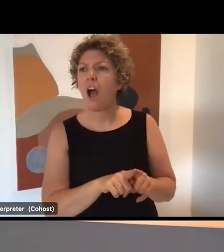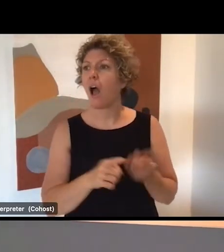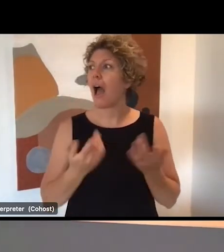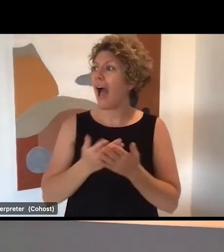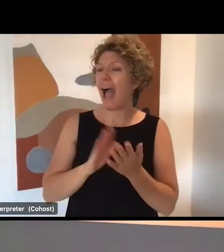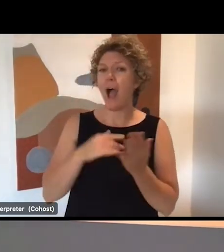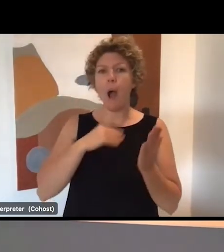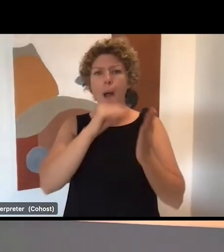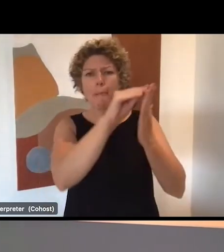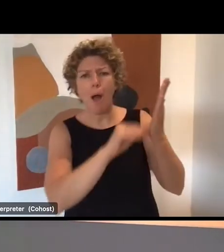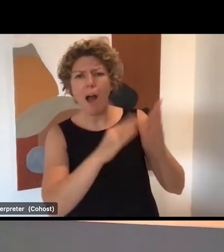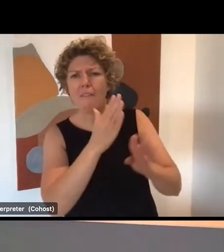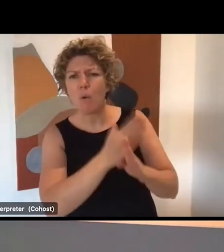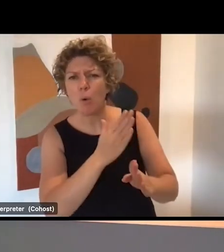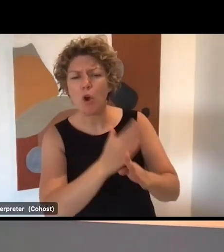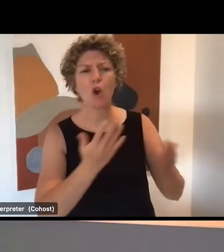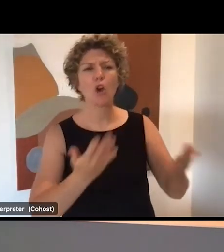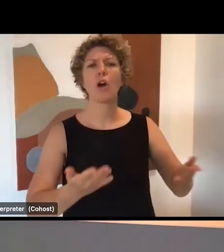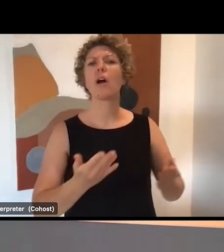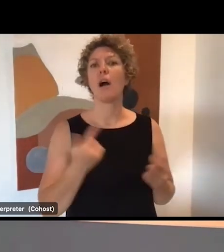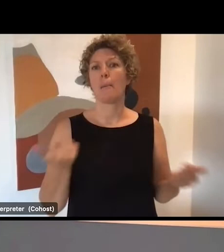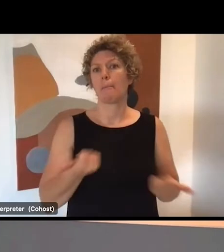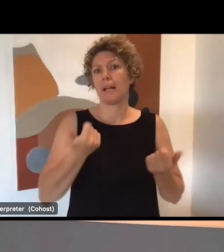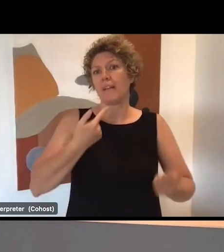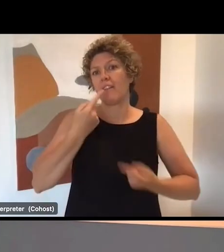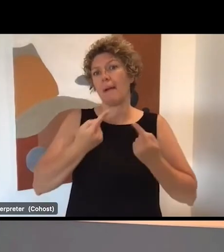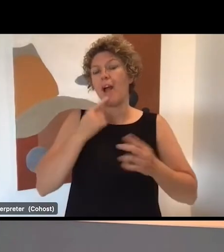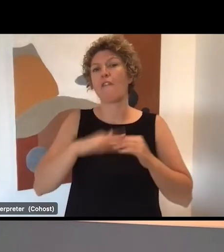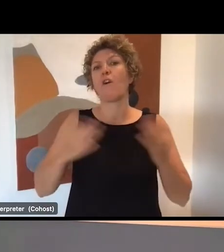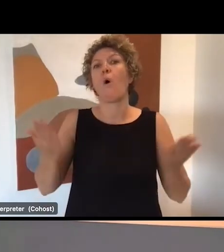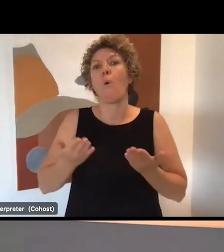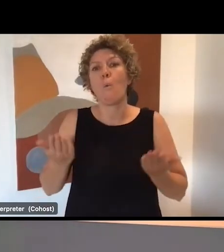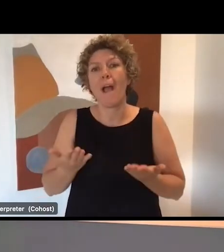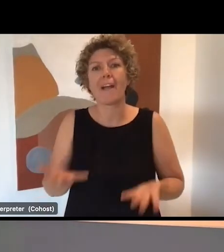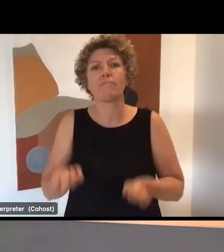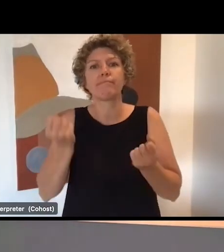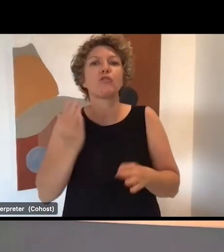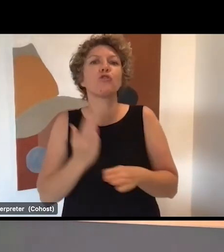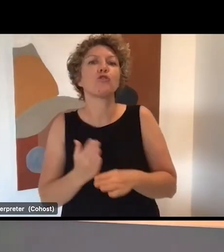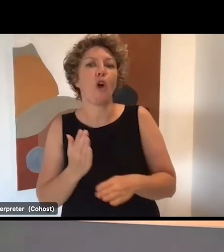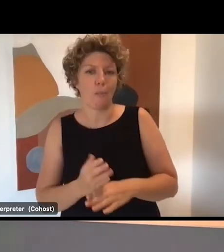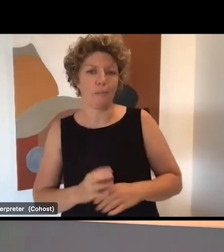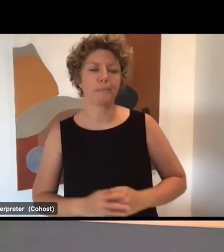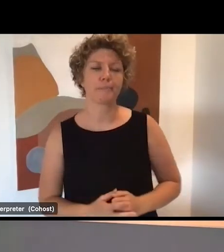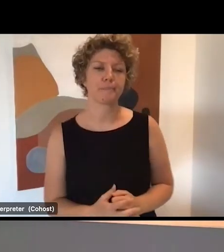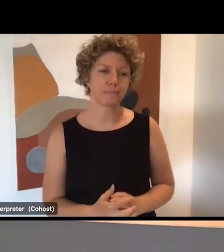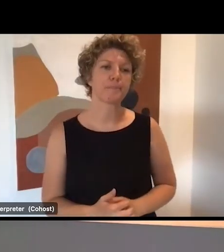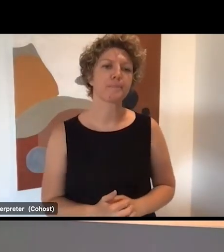apply for jobs and we'll also have some information about where to find the jobs that are available.